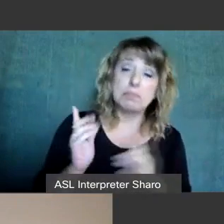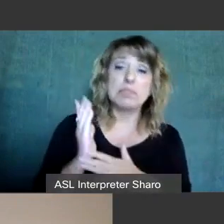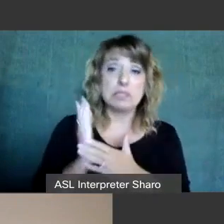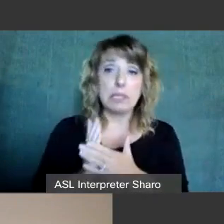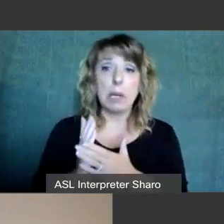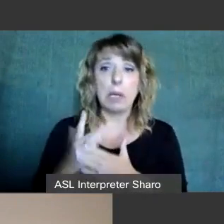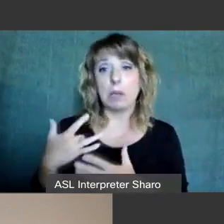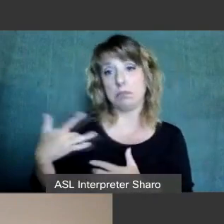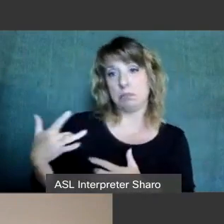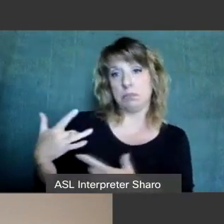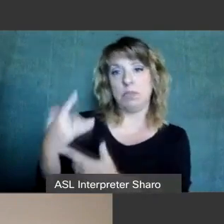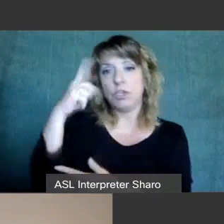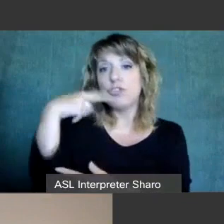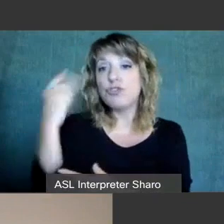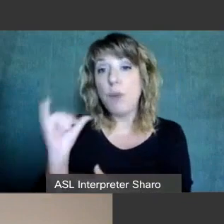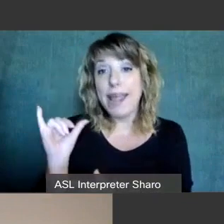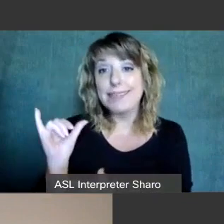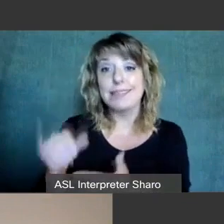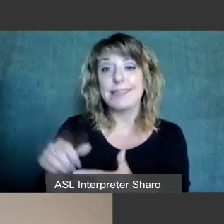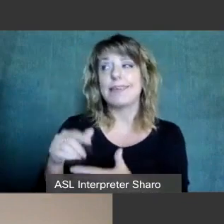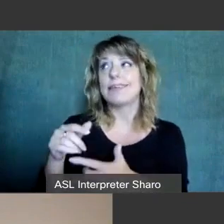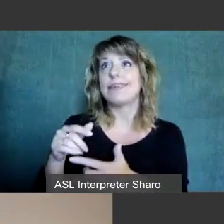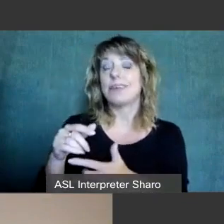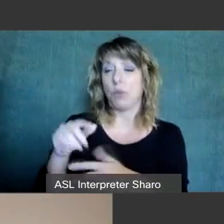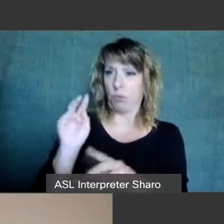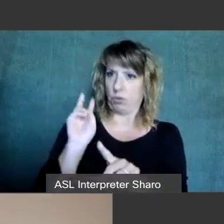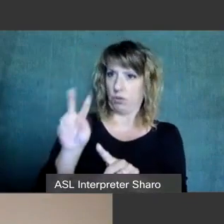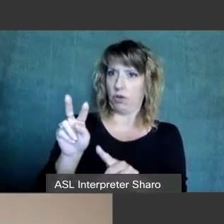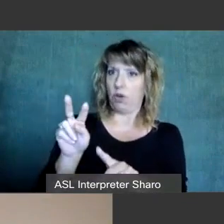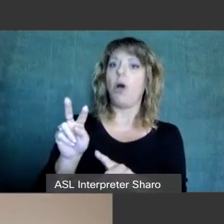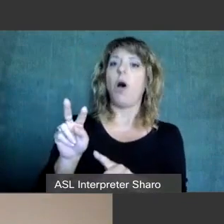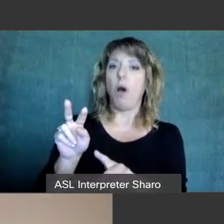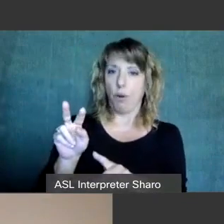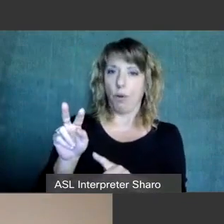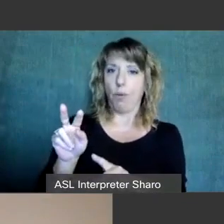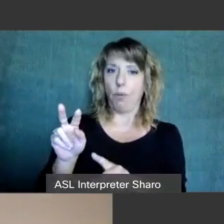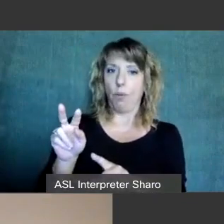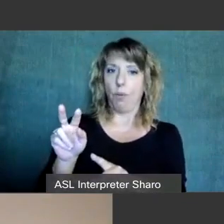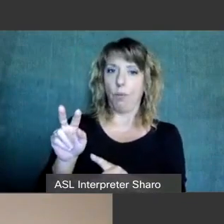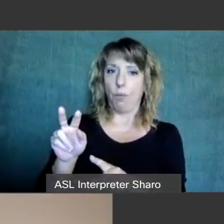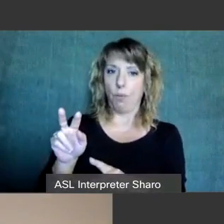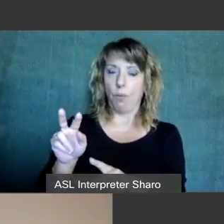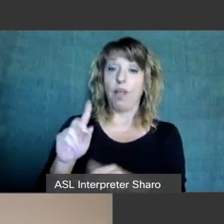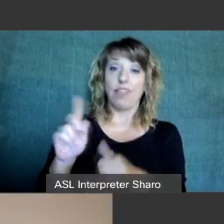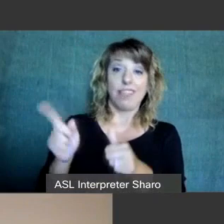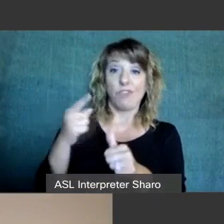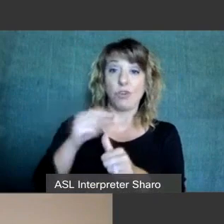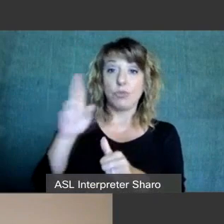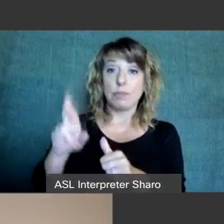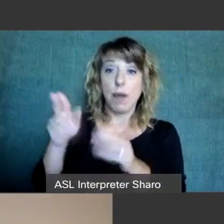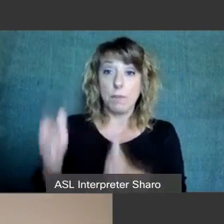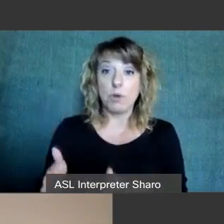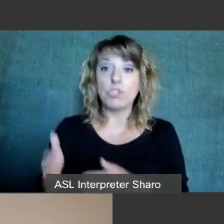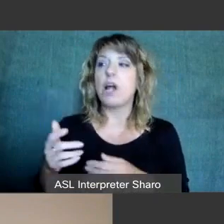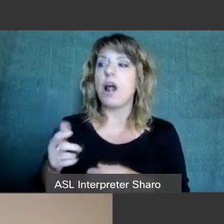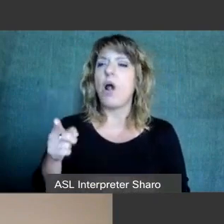which once observed can indicate to the first responder that they might